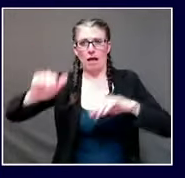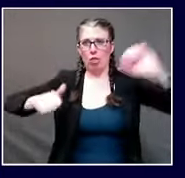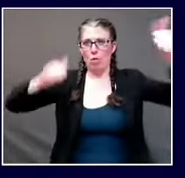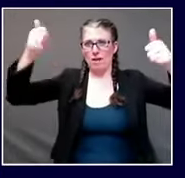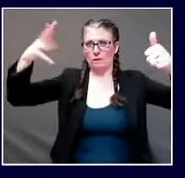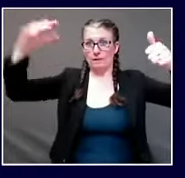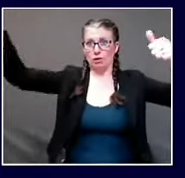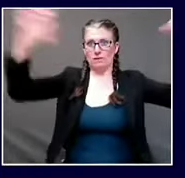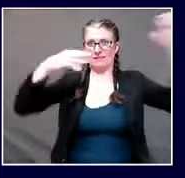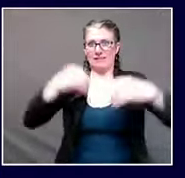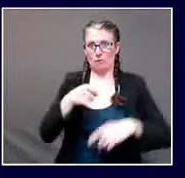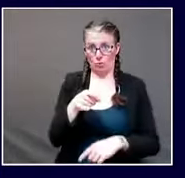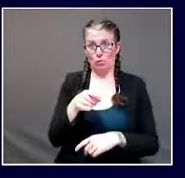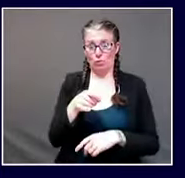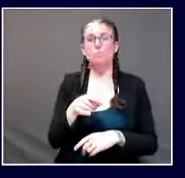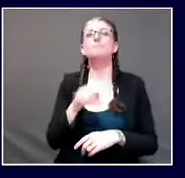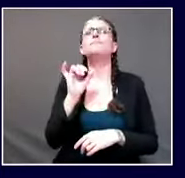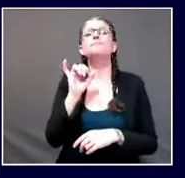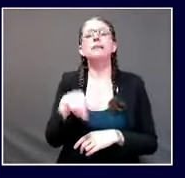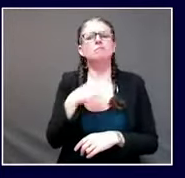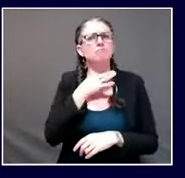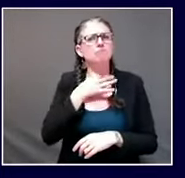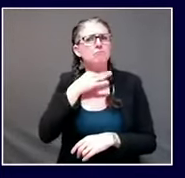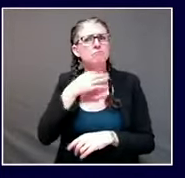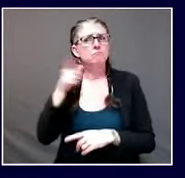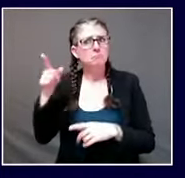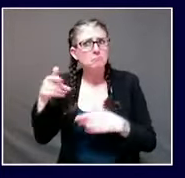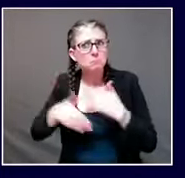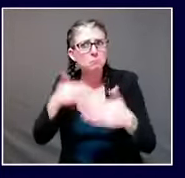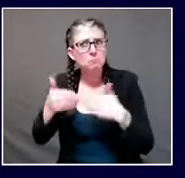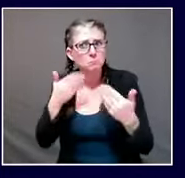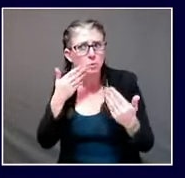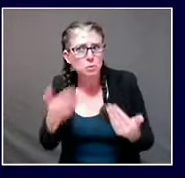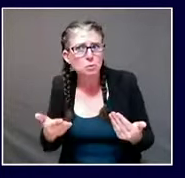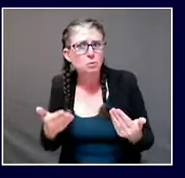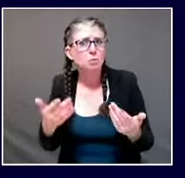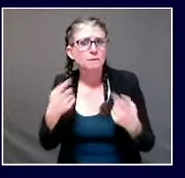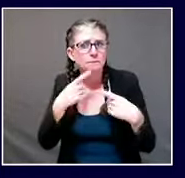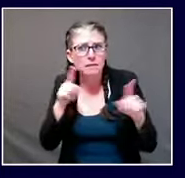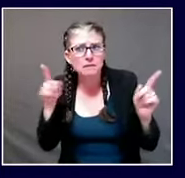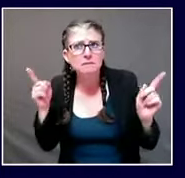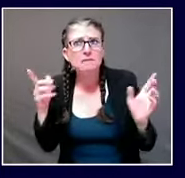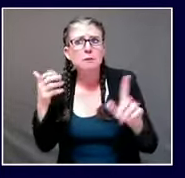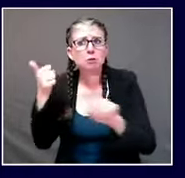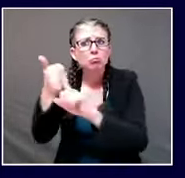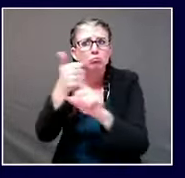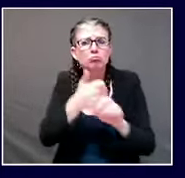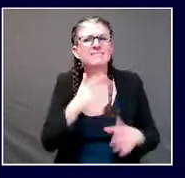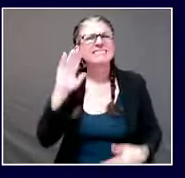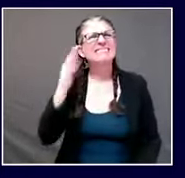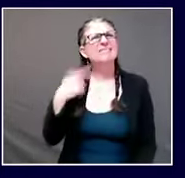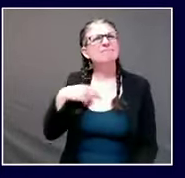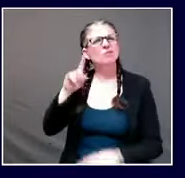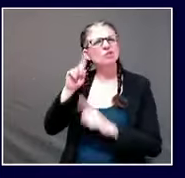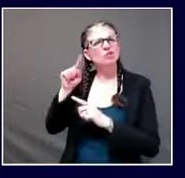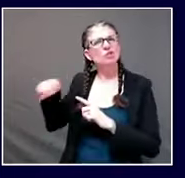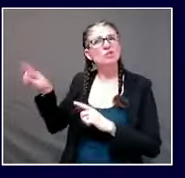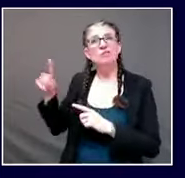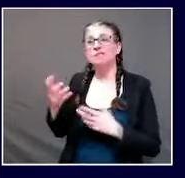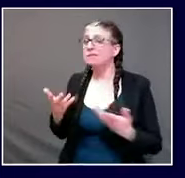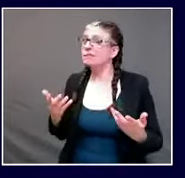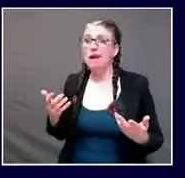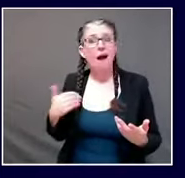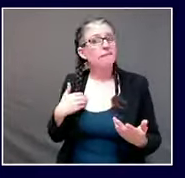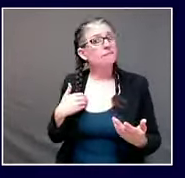individuals to get in and get testing but that folks with symptoms can get in fairly quickly and i didn't know if you could provide us of an overview about that